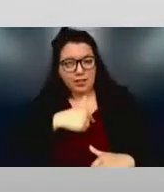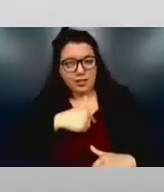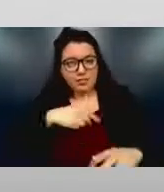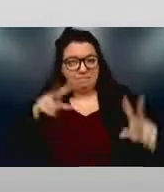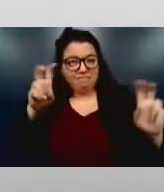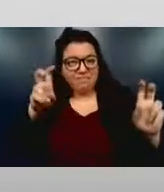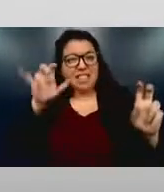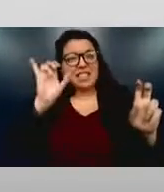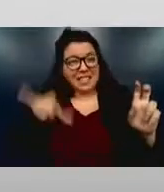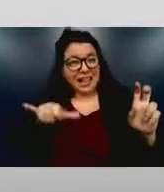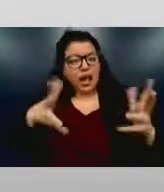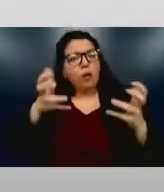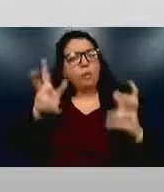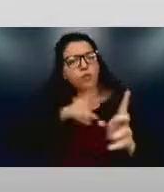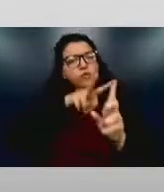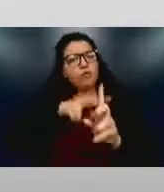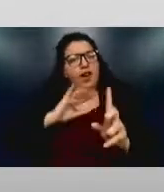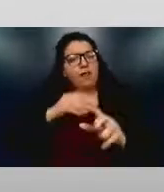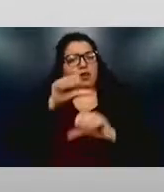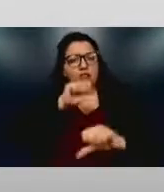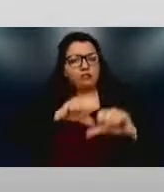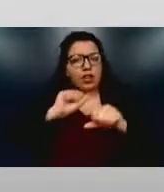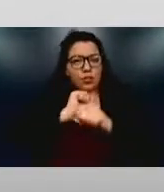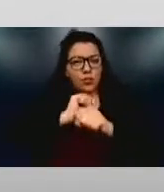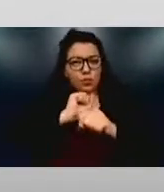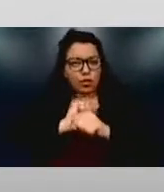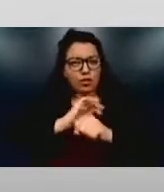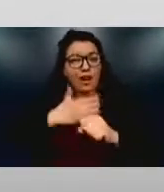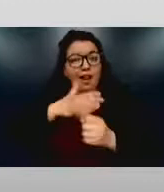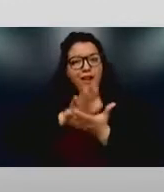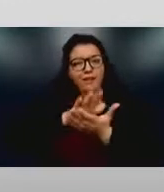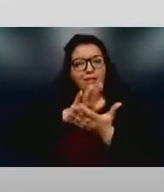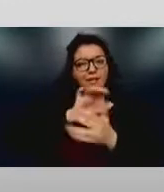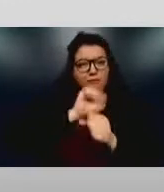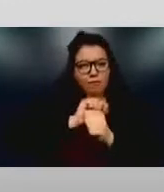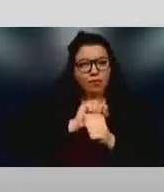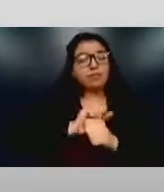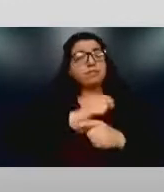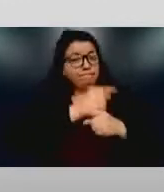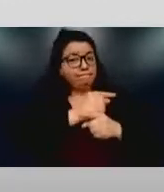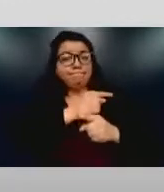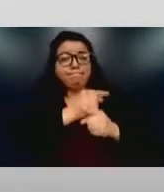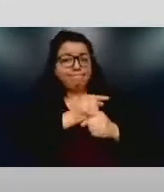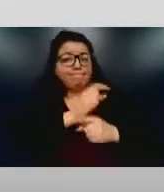the science that we do in our actual academic. Yeah, exactly. Yeah.